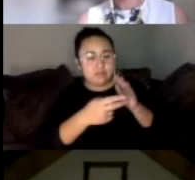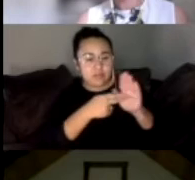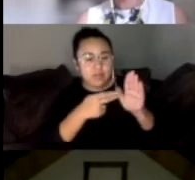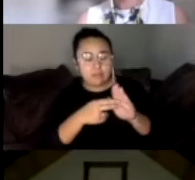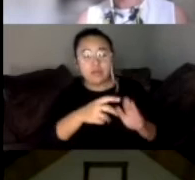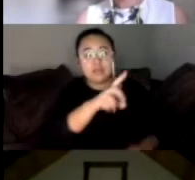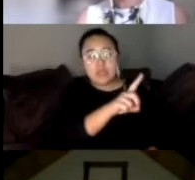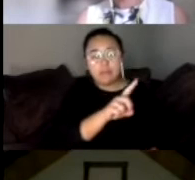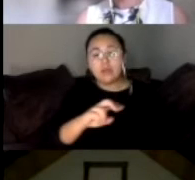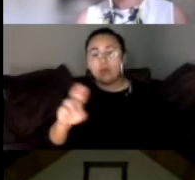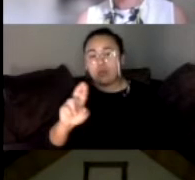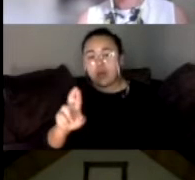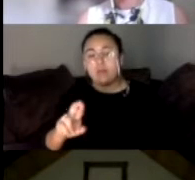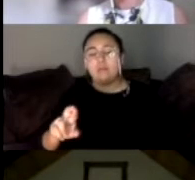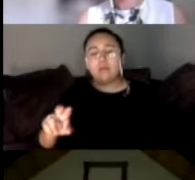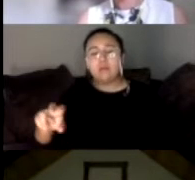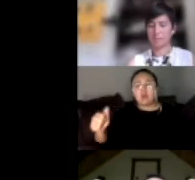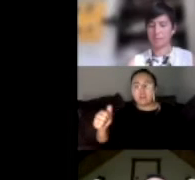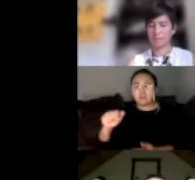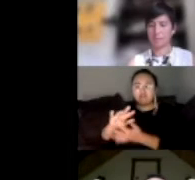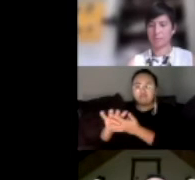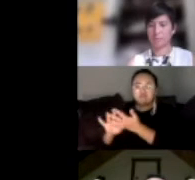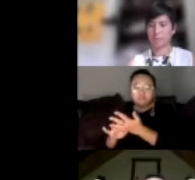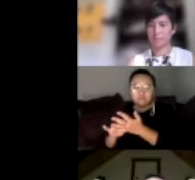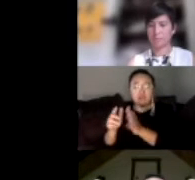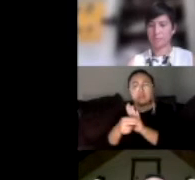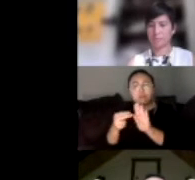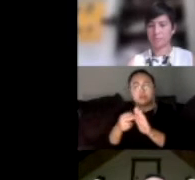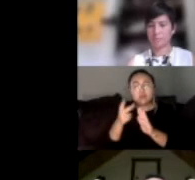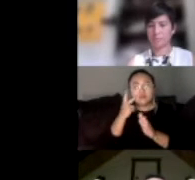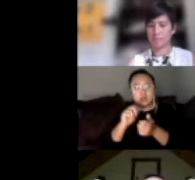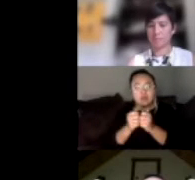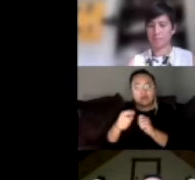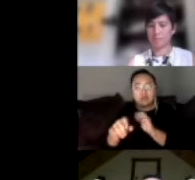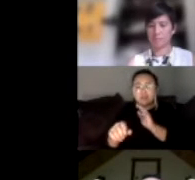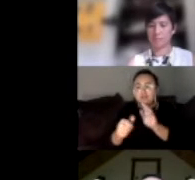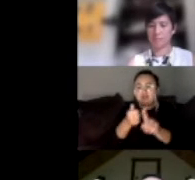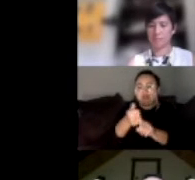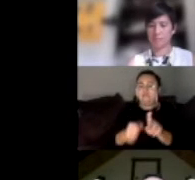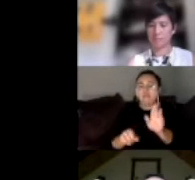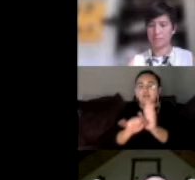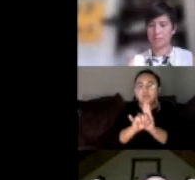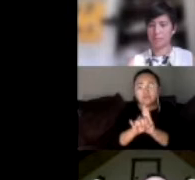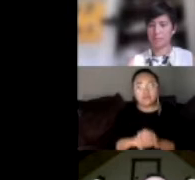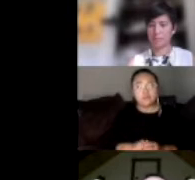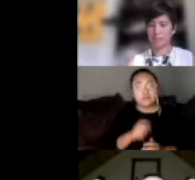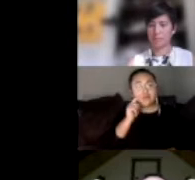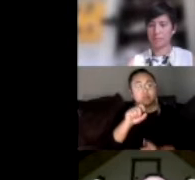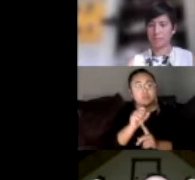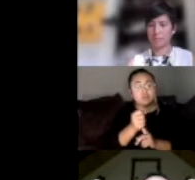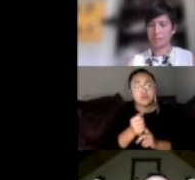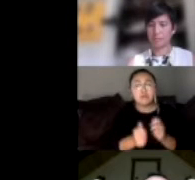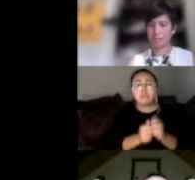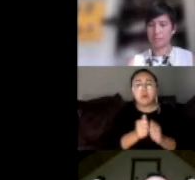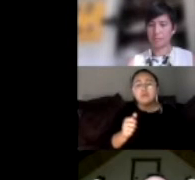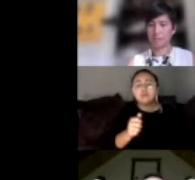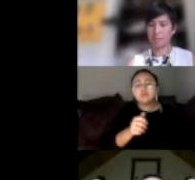Republican, NPP, all these kinds of different labels, but we also wanted to see how people self-identified. So in this case, somewhat liberal and very liberal were